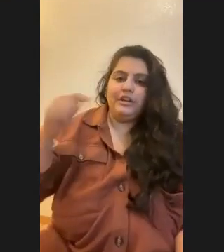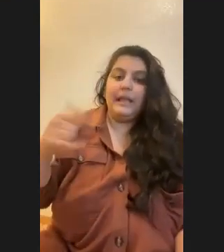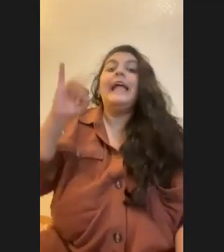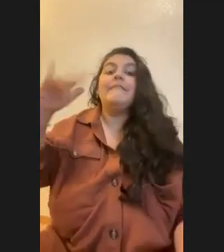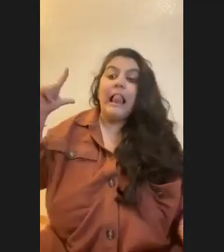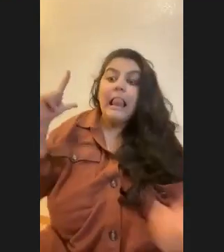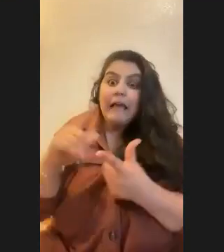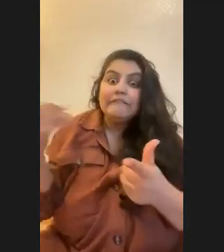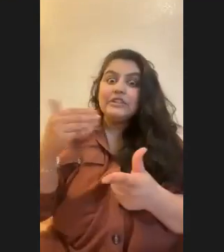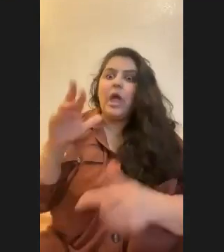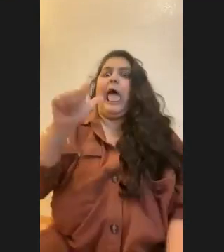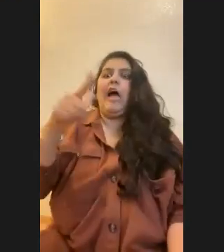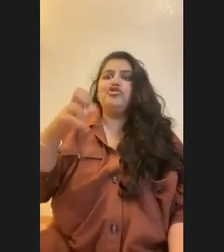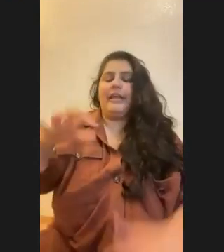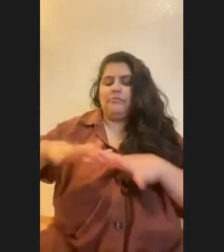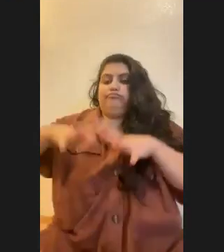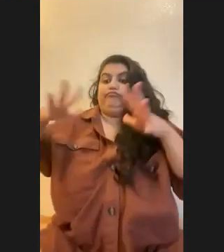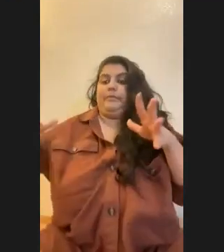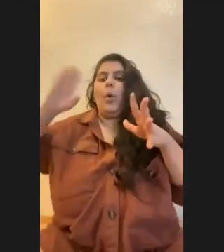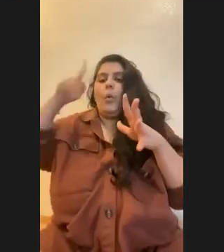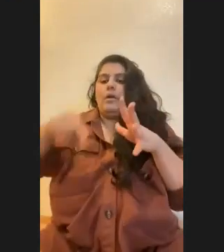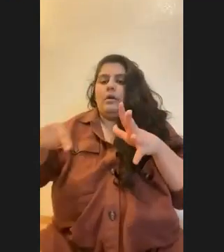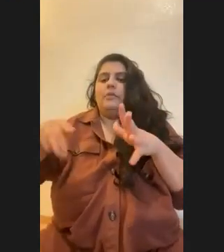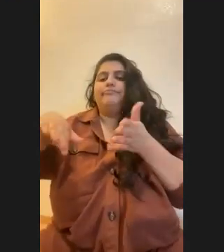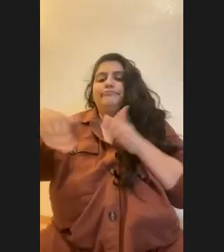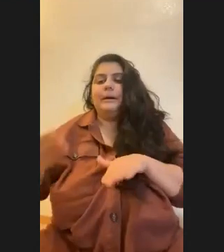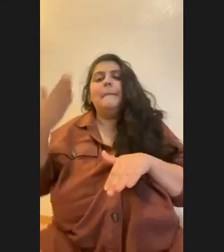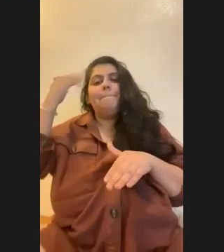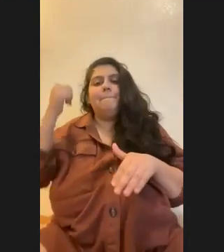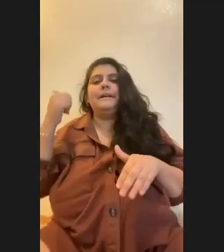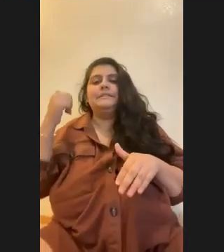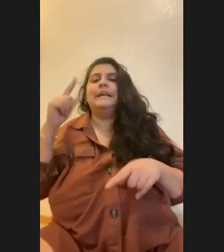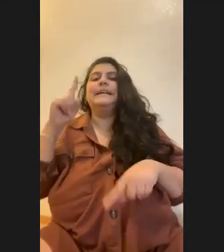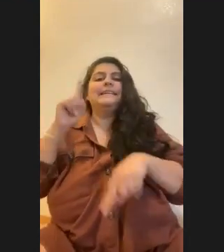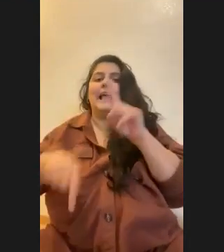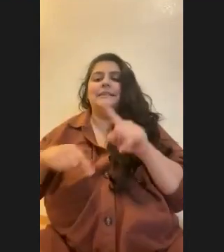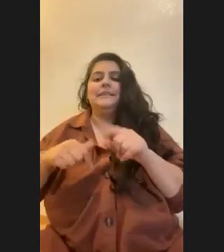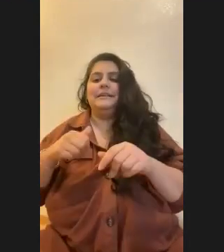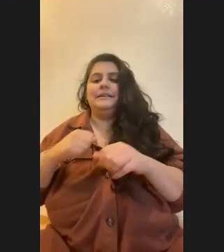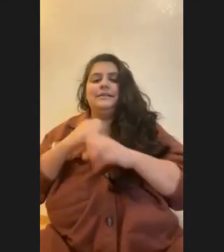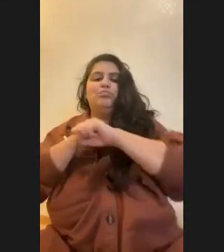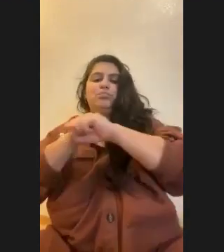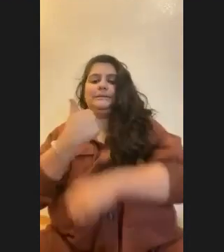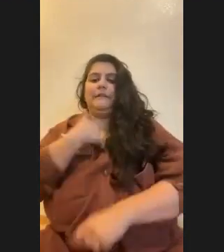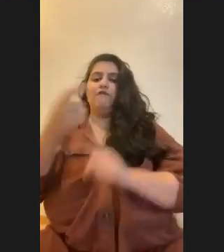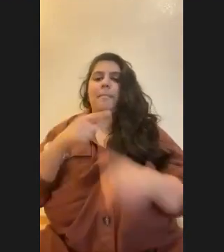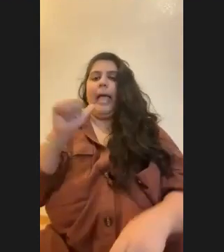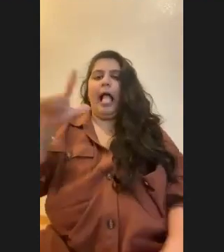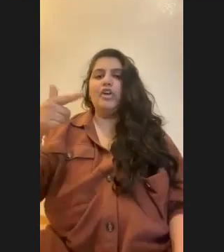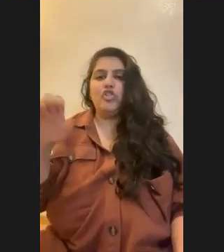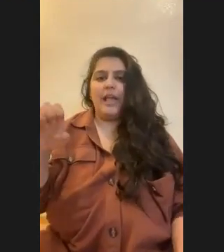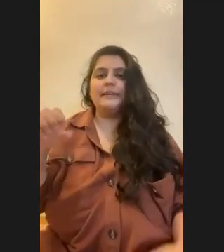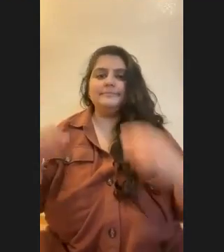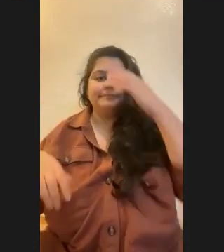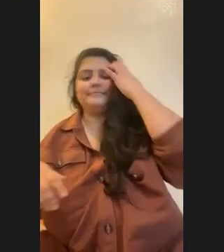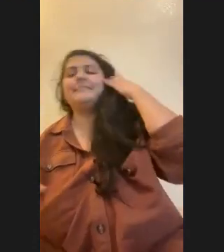over the coral, that coral will probably die because nothing's keeping that algae in check and it can't bite the algae itself really. Right. Right. Yeah. Very